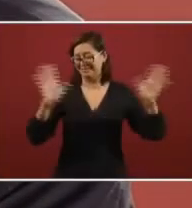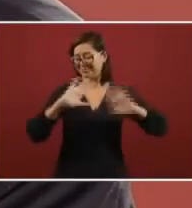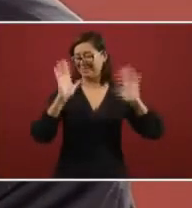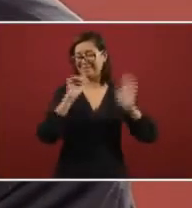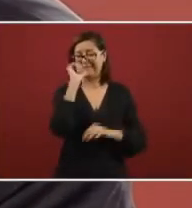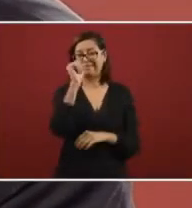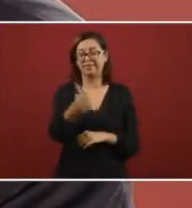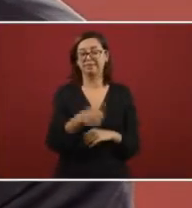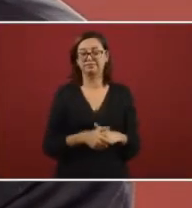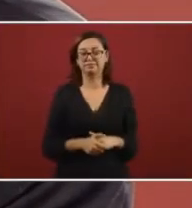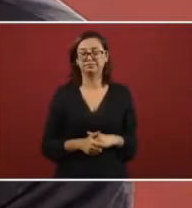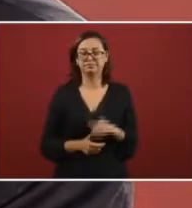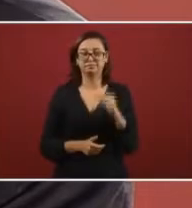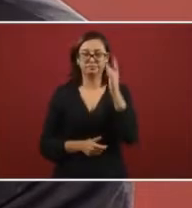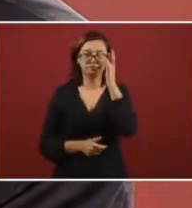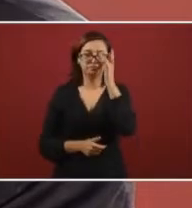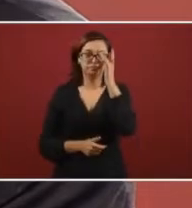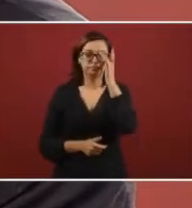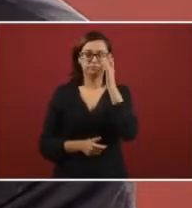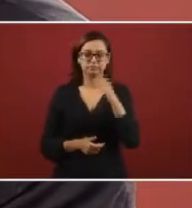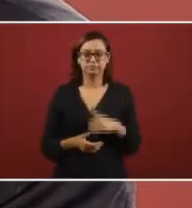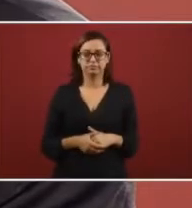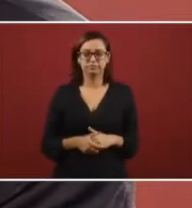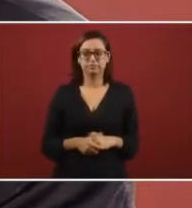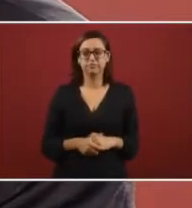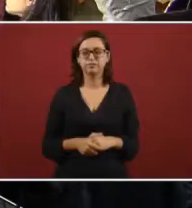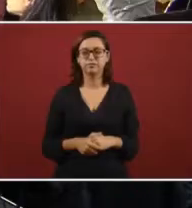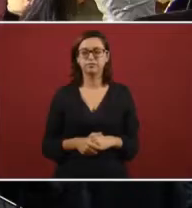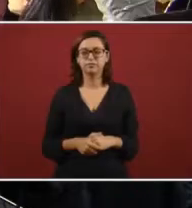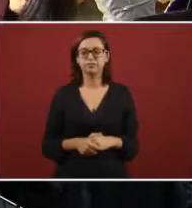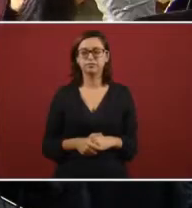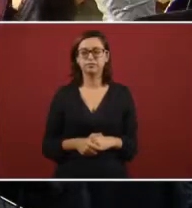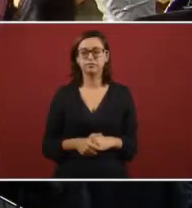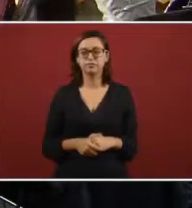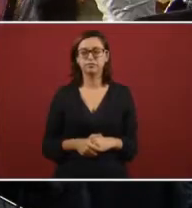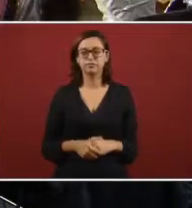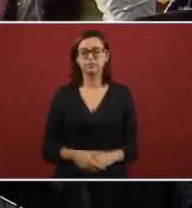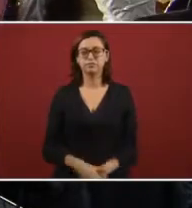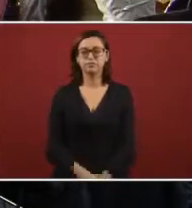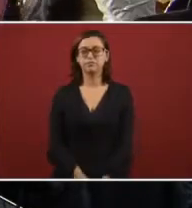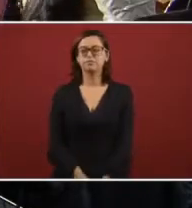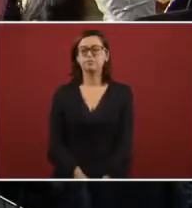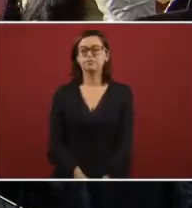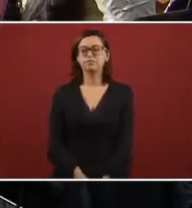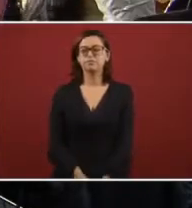anything. Whatever she was asking about. I'm sorry. I couldn't make out what she was asking.